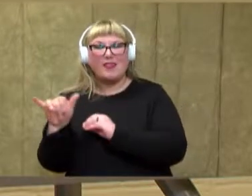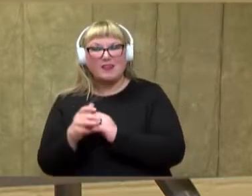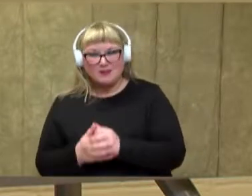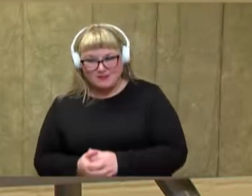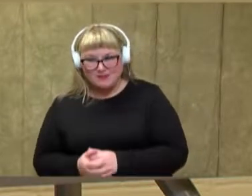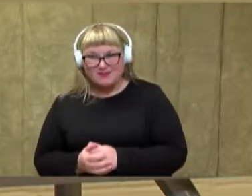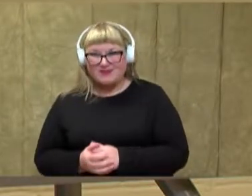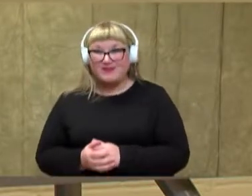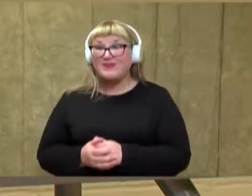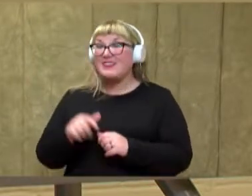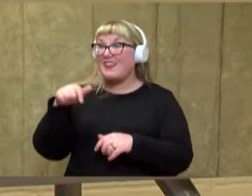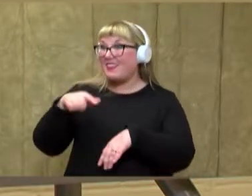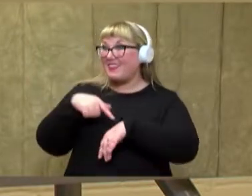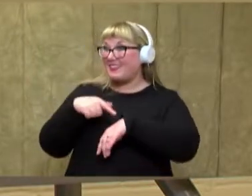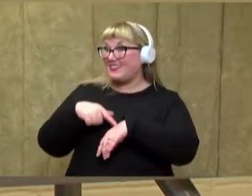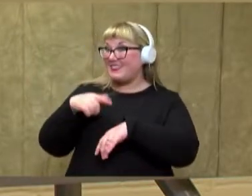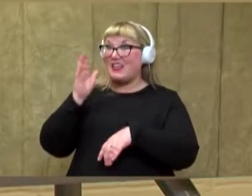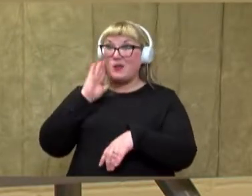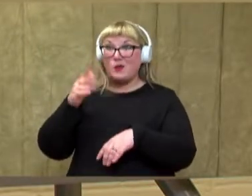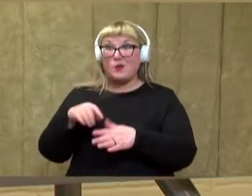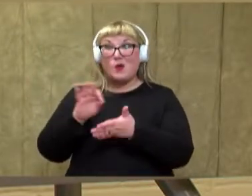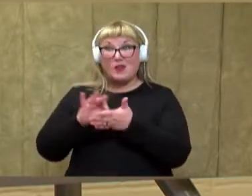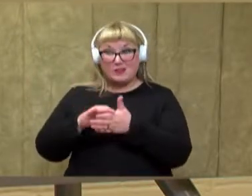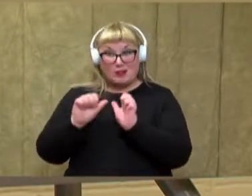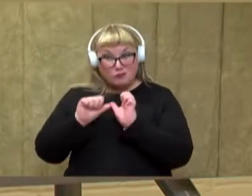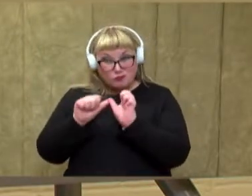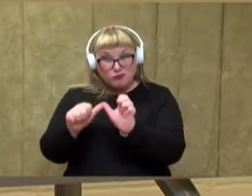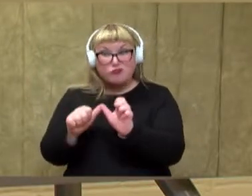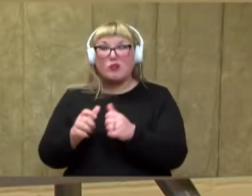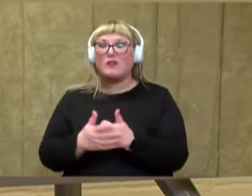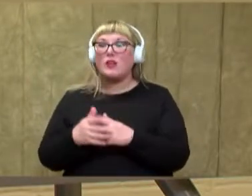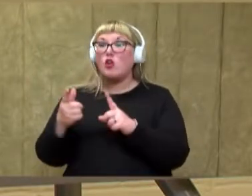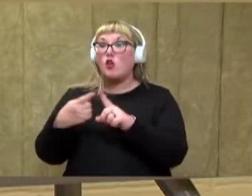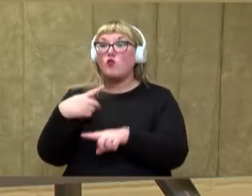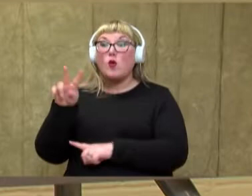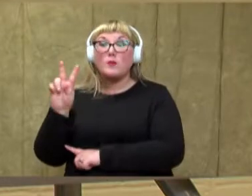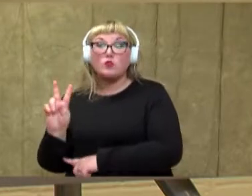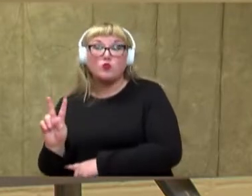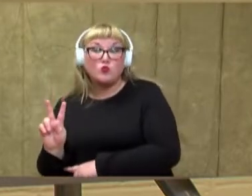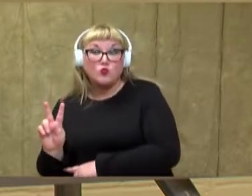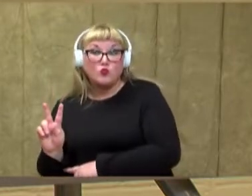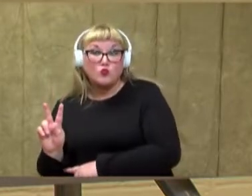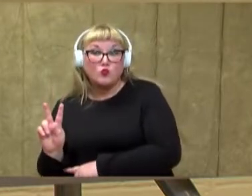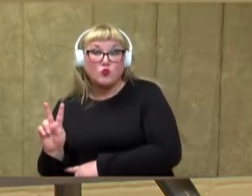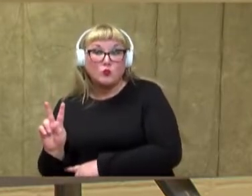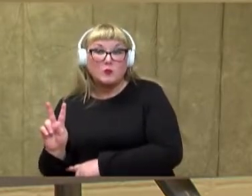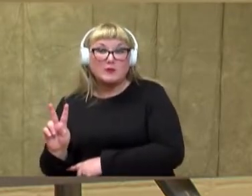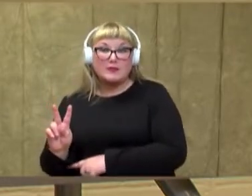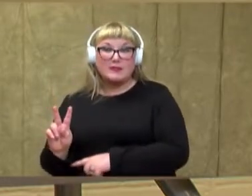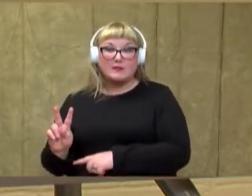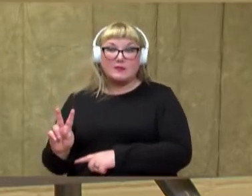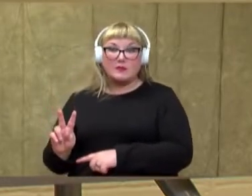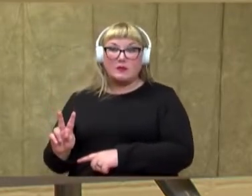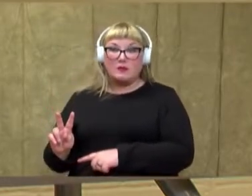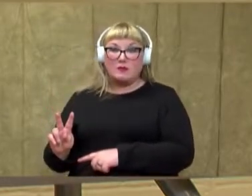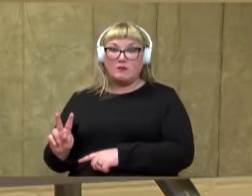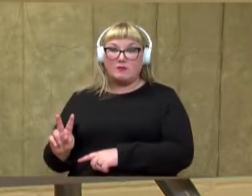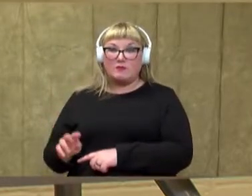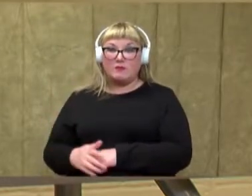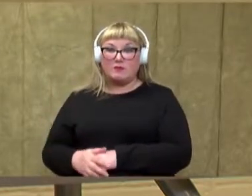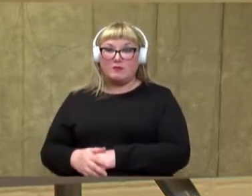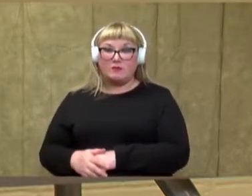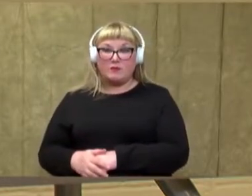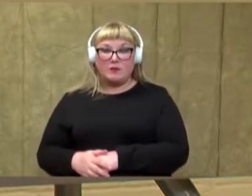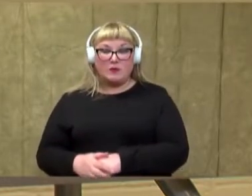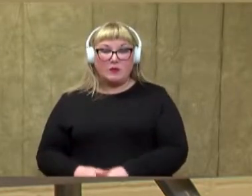This time, we are going to count on from two. We put a few more bees out here, and